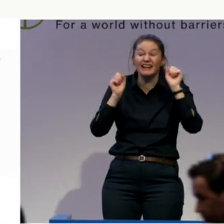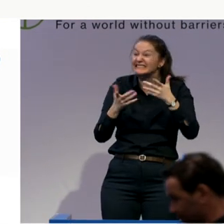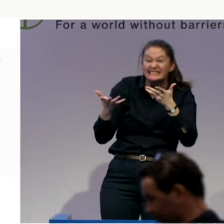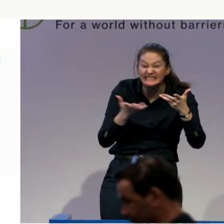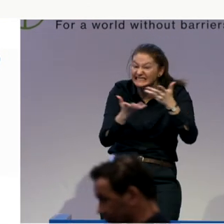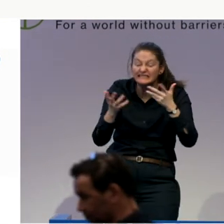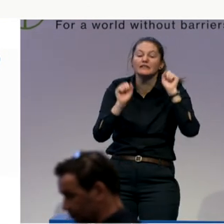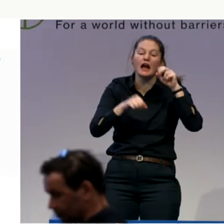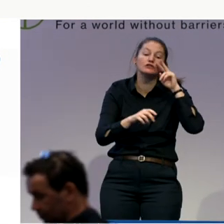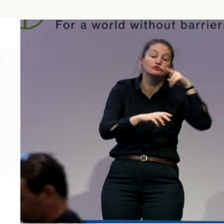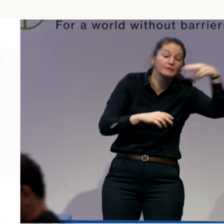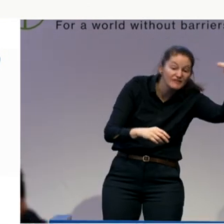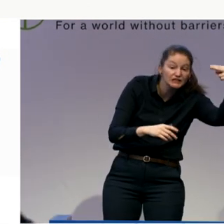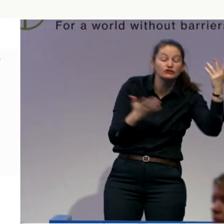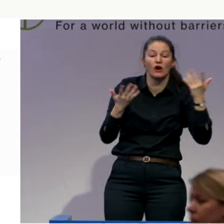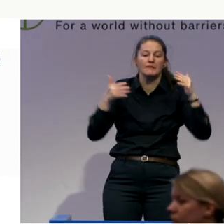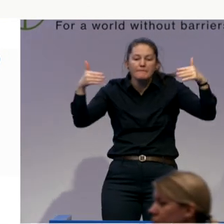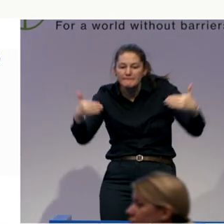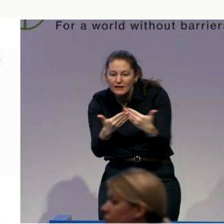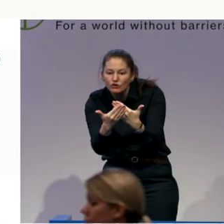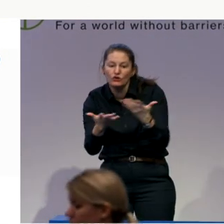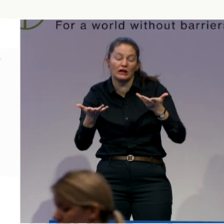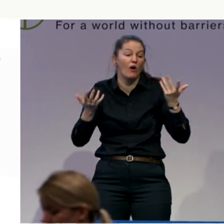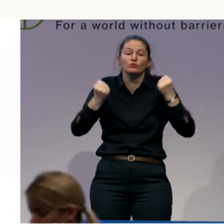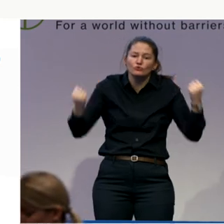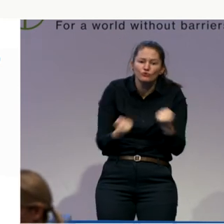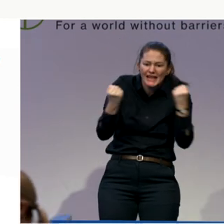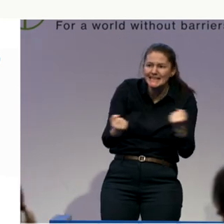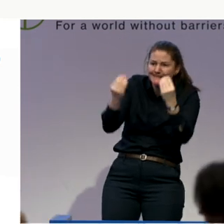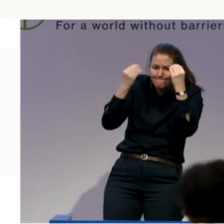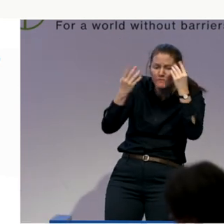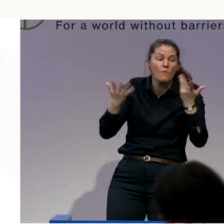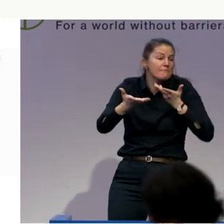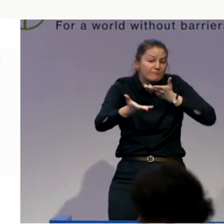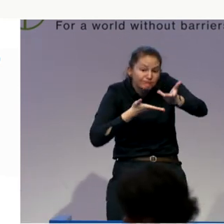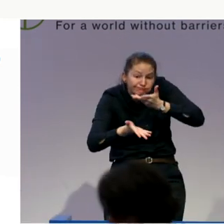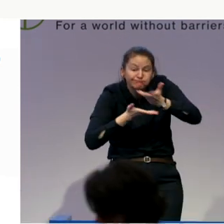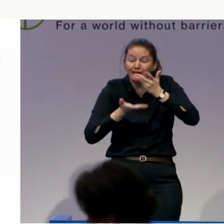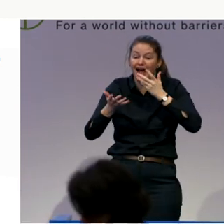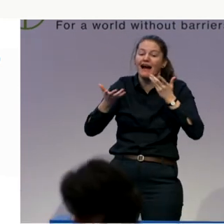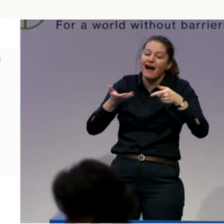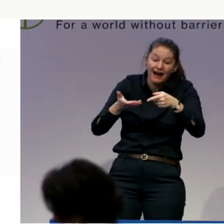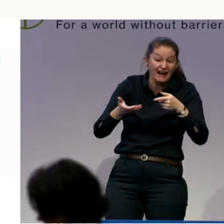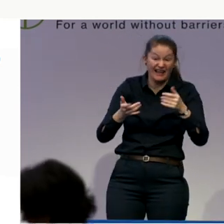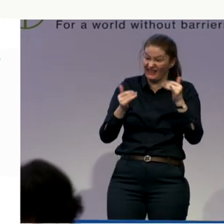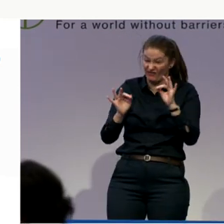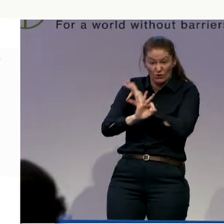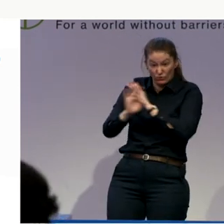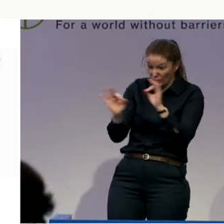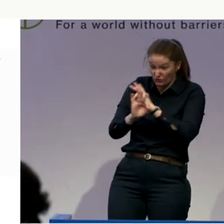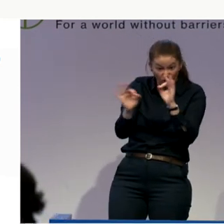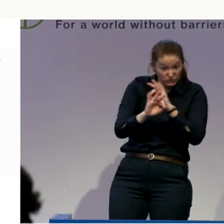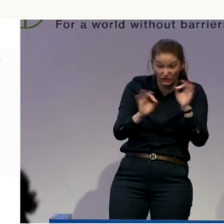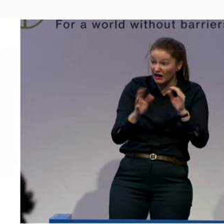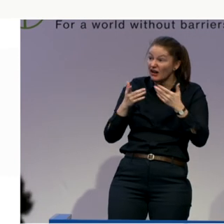support, it might be training and advice. But if we don't name it, then it's invisible and it can do harm. So there's nothing wrong